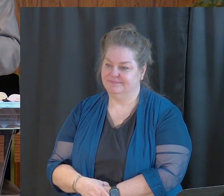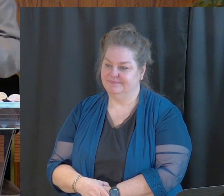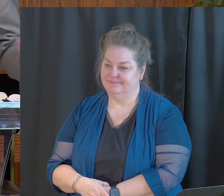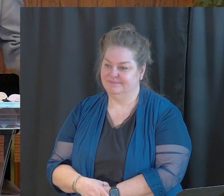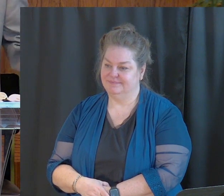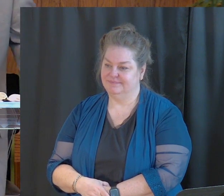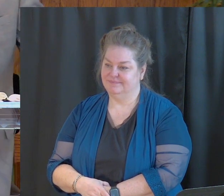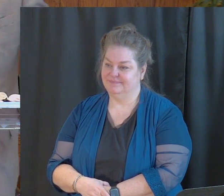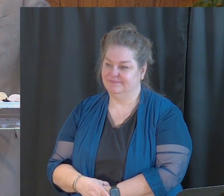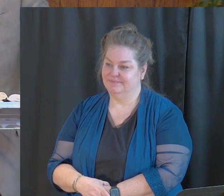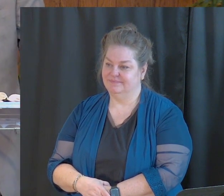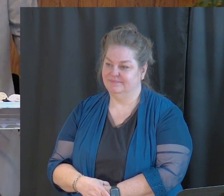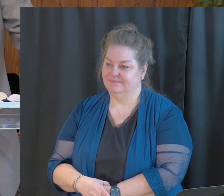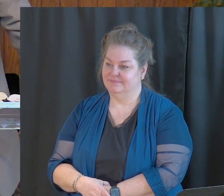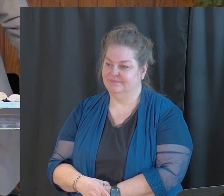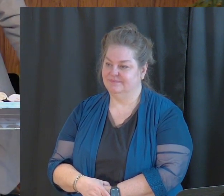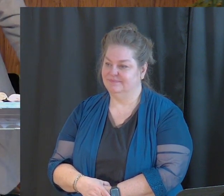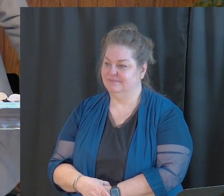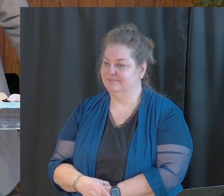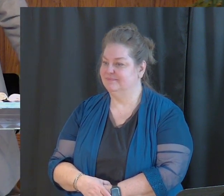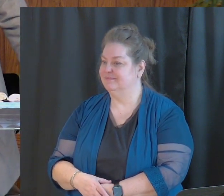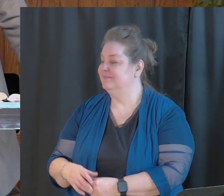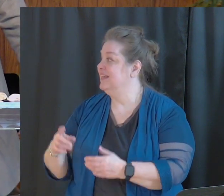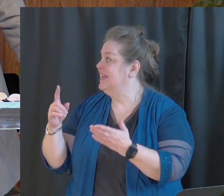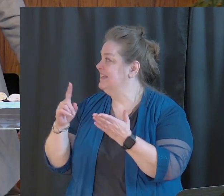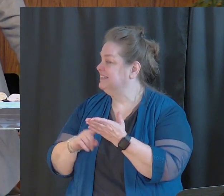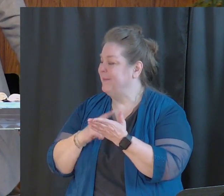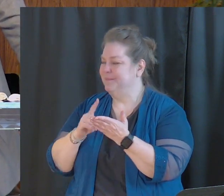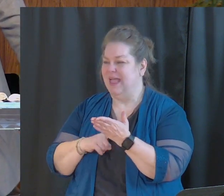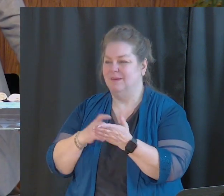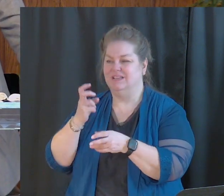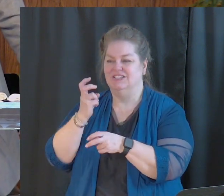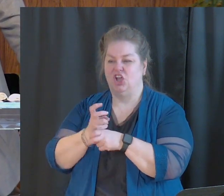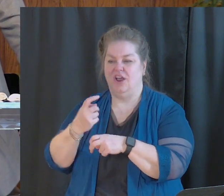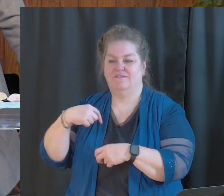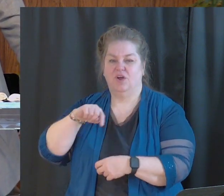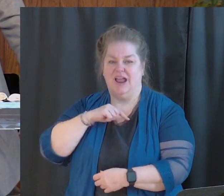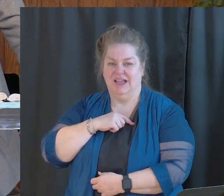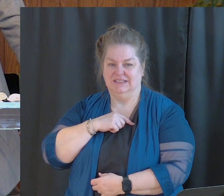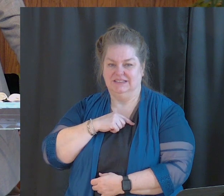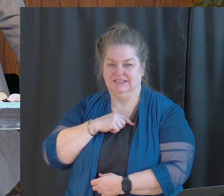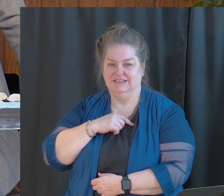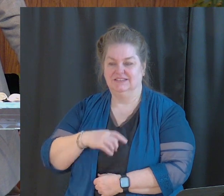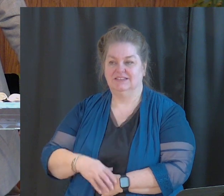It's often hard for us to unashamedly follow Christ